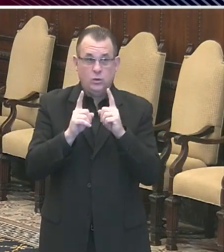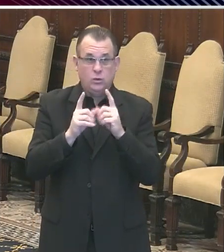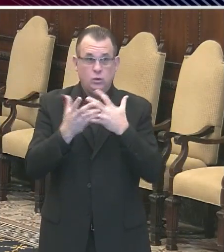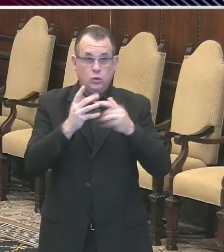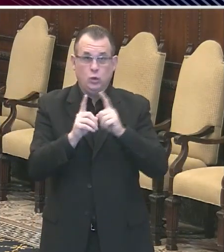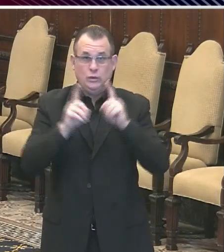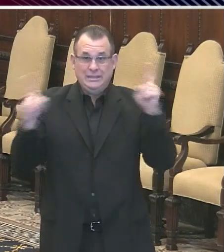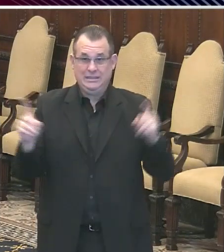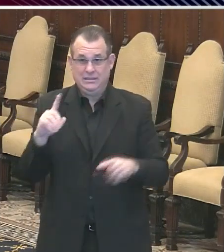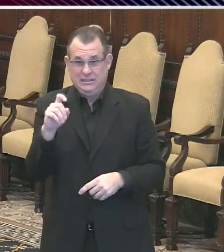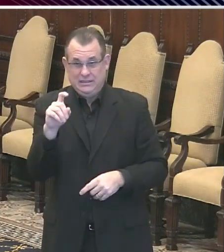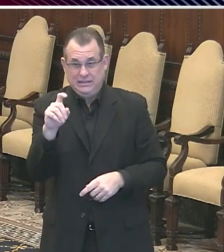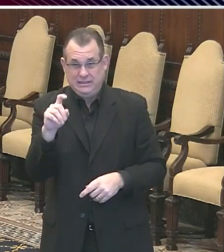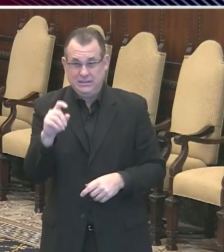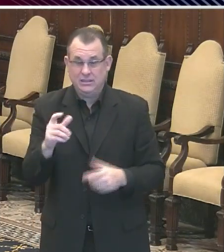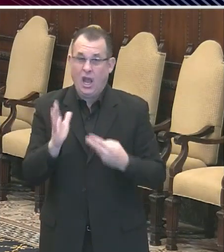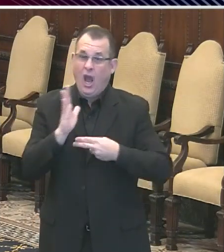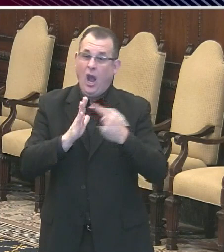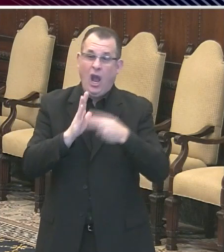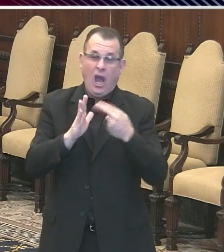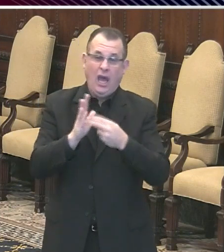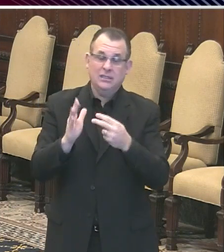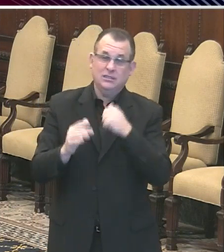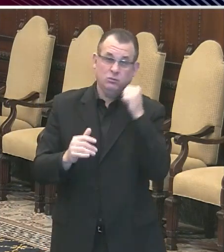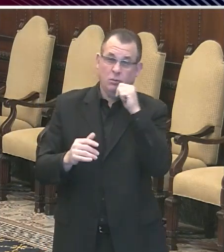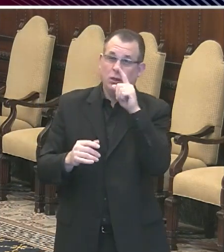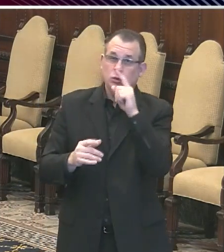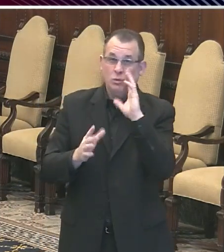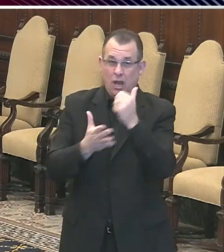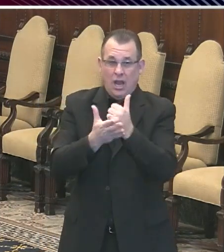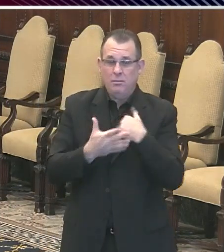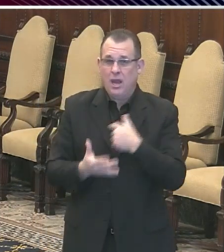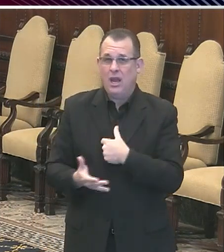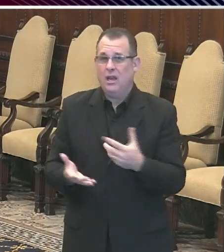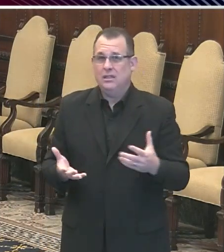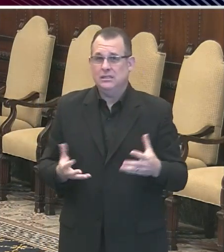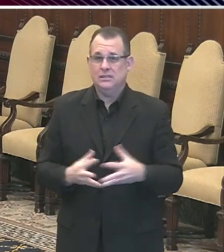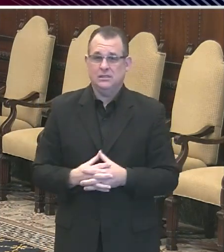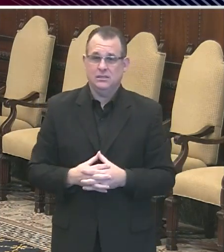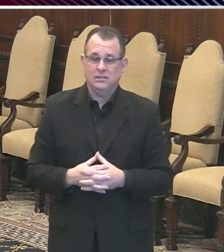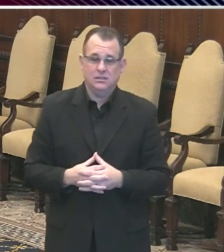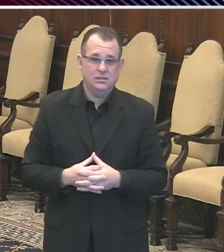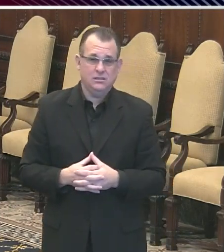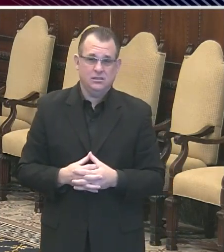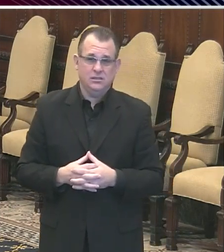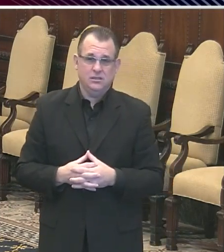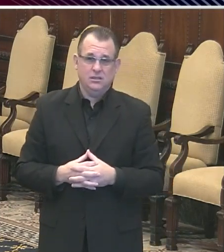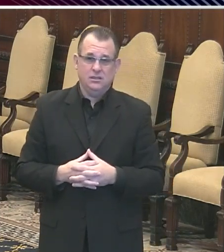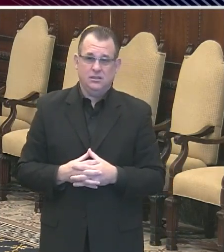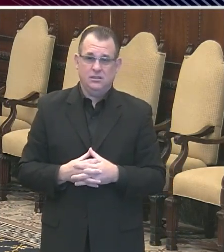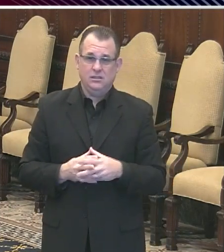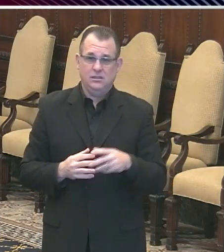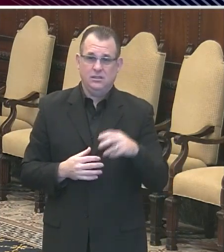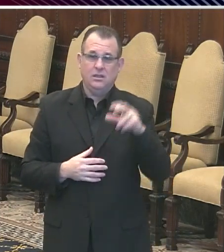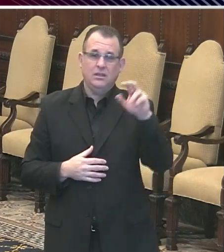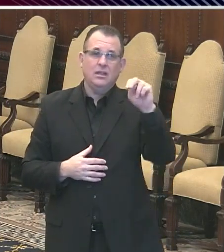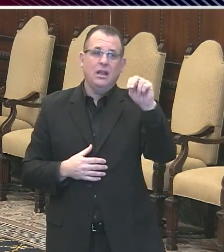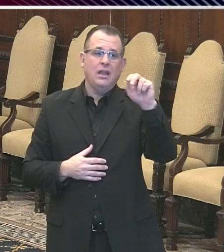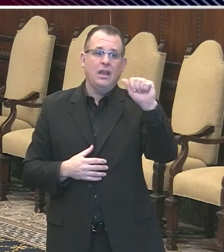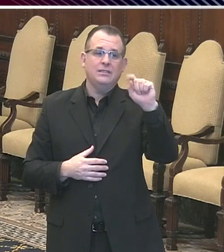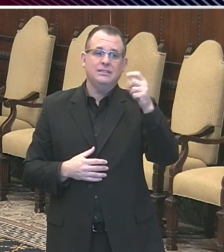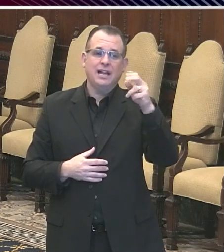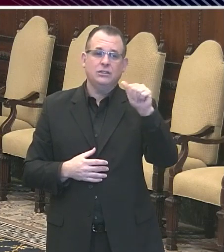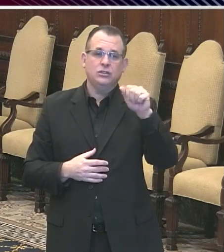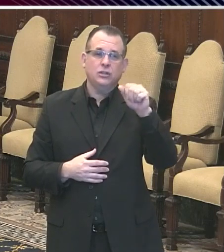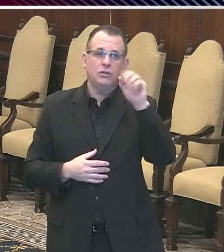Thank you. All right. Thank you, Mikayla. Now we go to Natasha Brown of CBS3. Good afternoon,